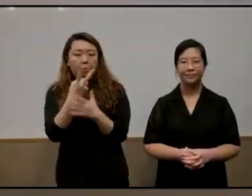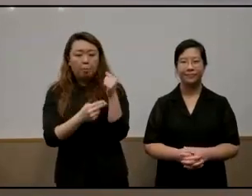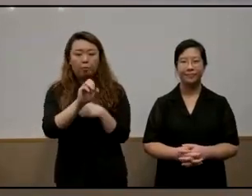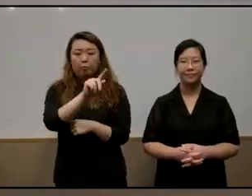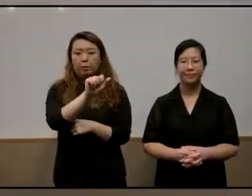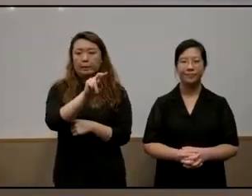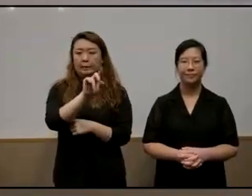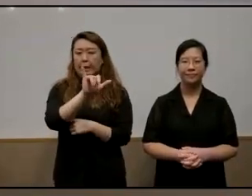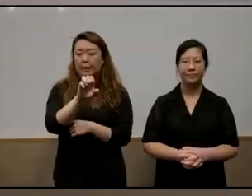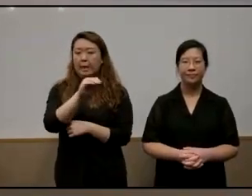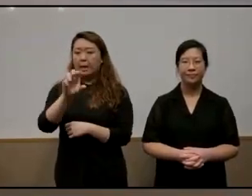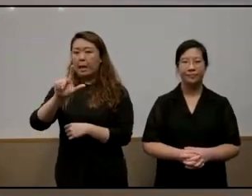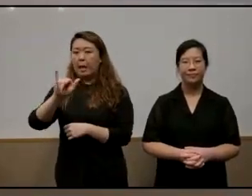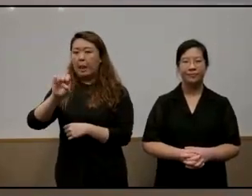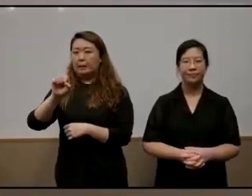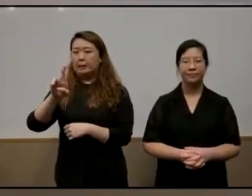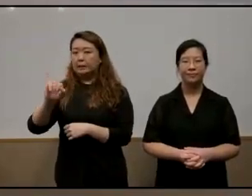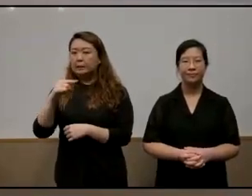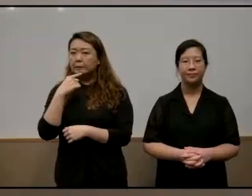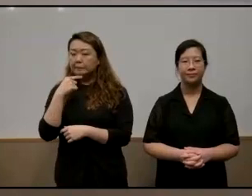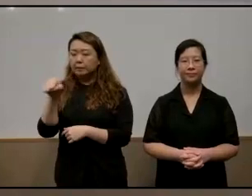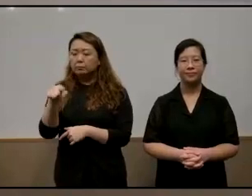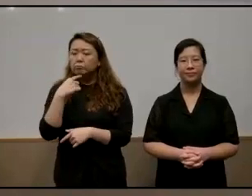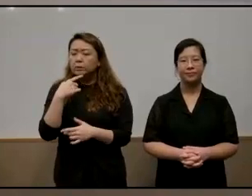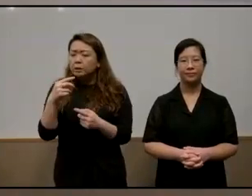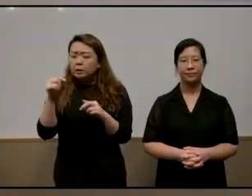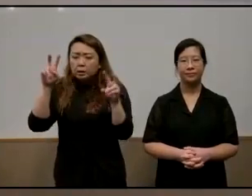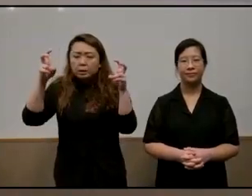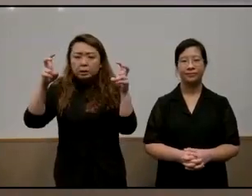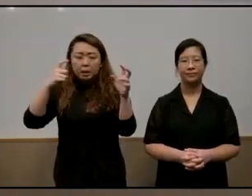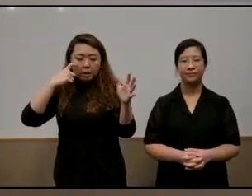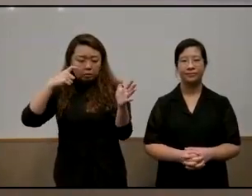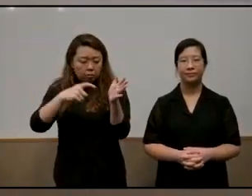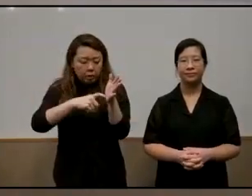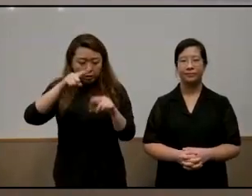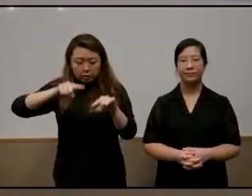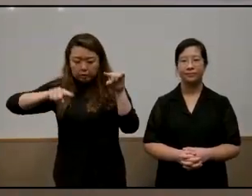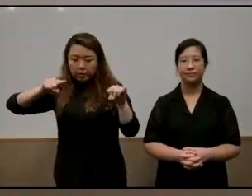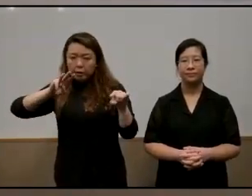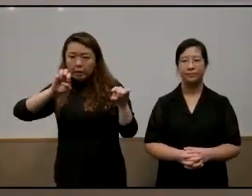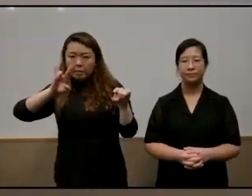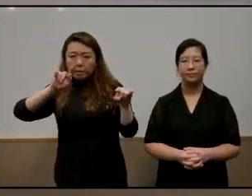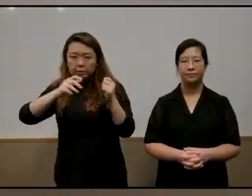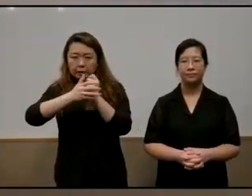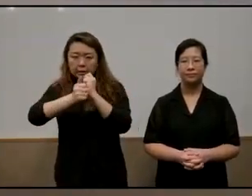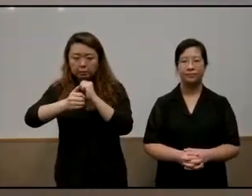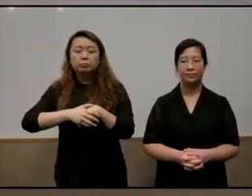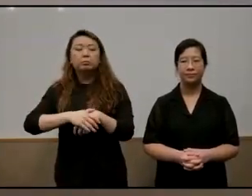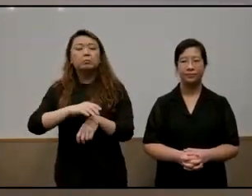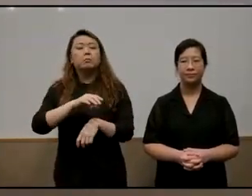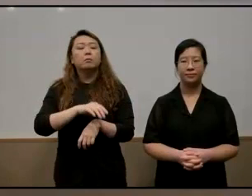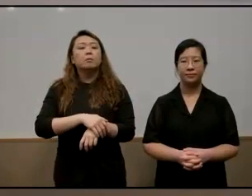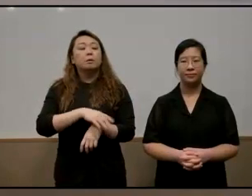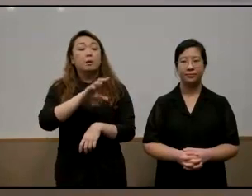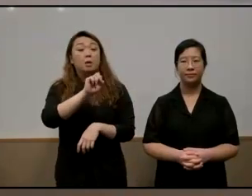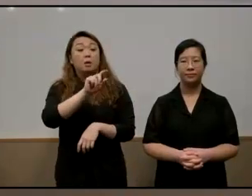and alistair made and it's sort of building on this idea of recognizing a variety of merits stan alistair spoke a lot about the